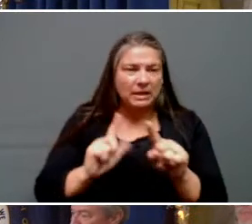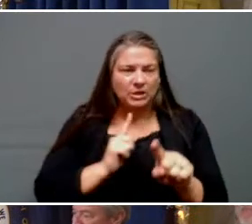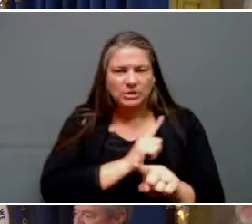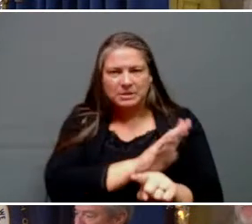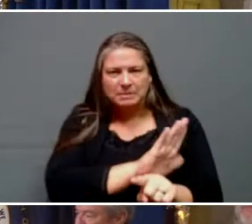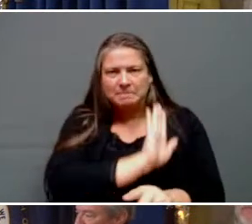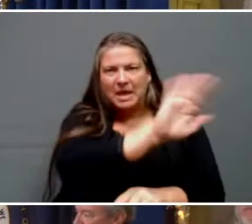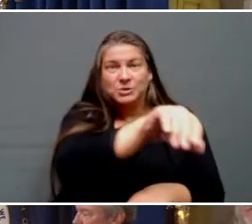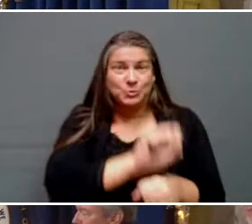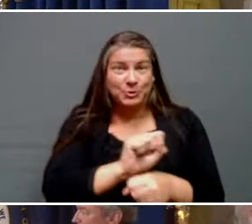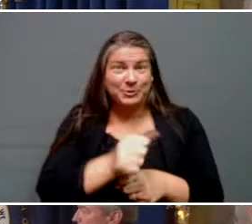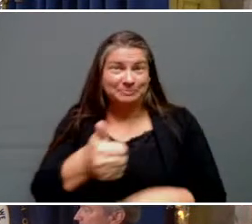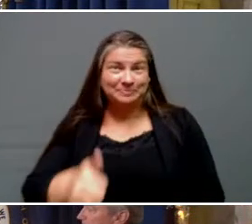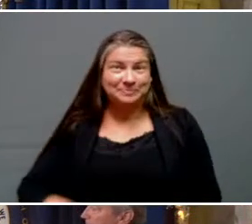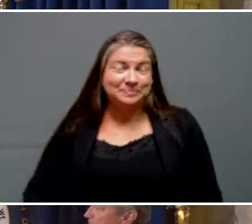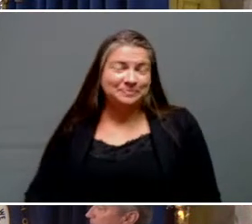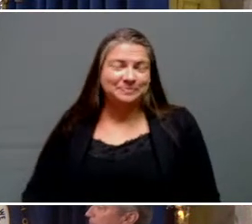work.